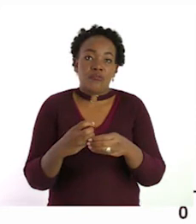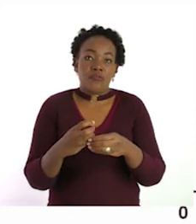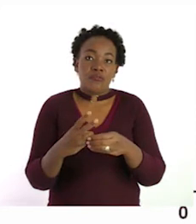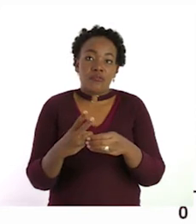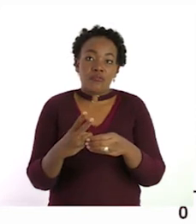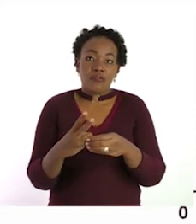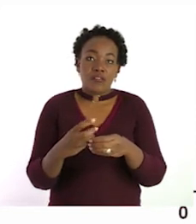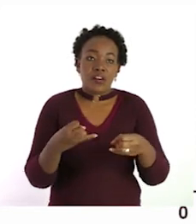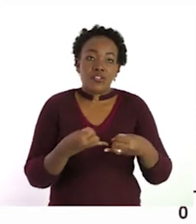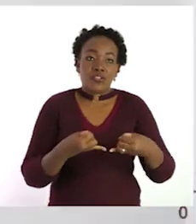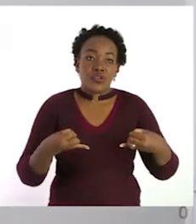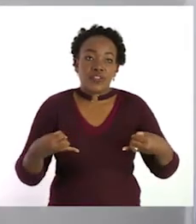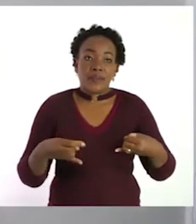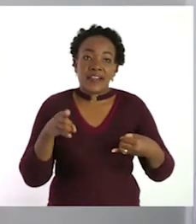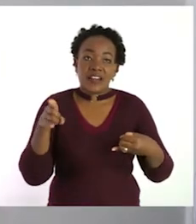17.